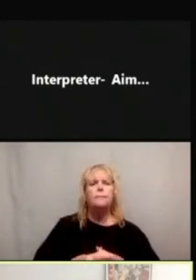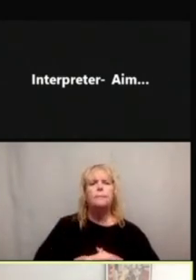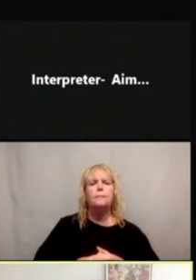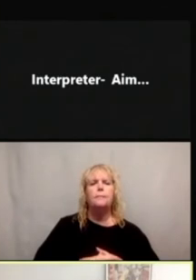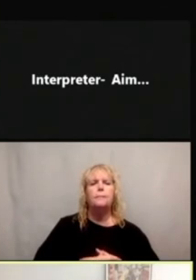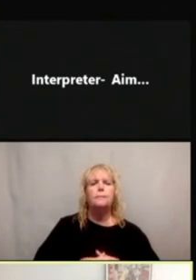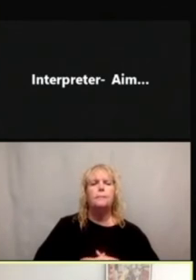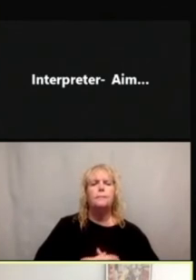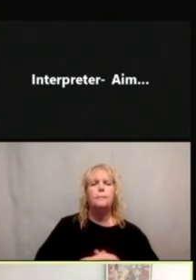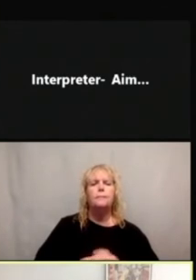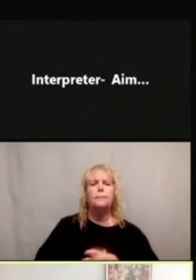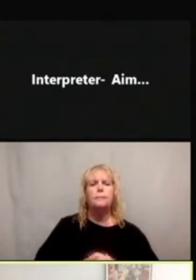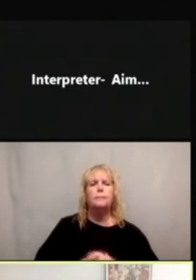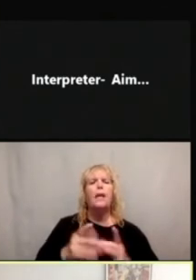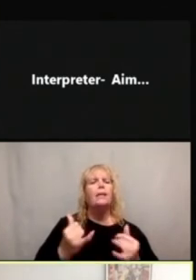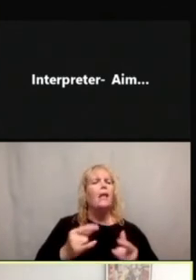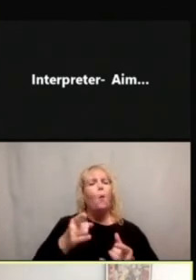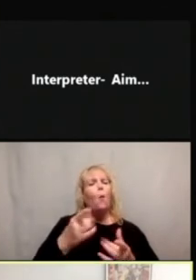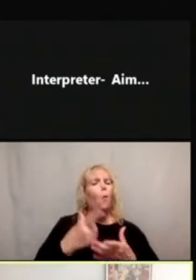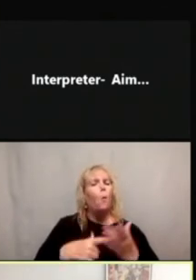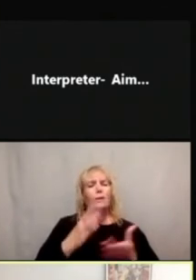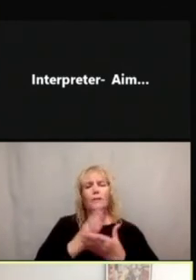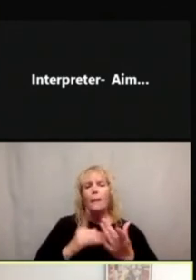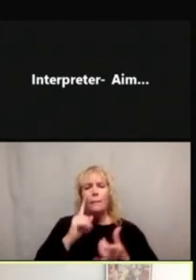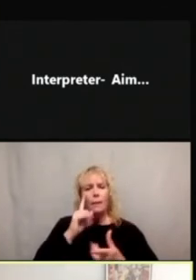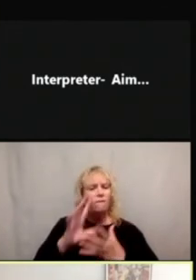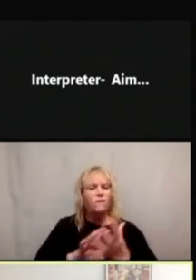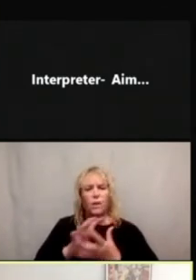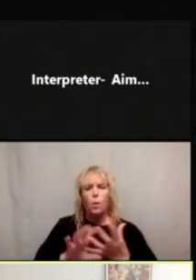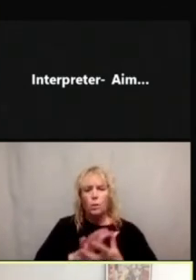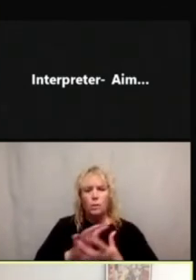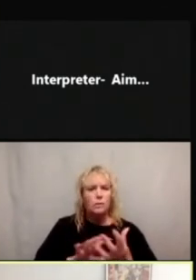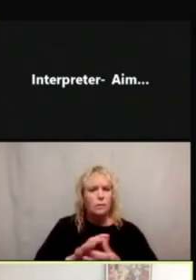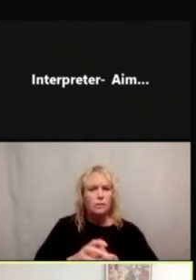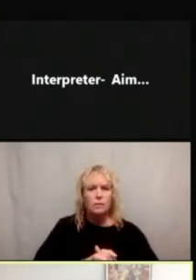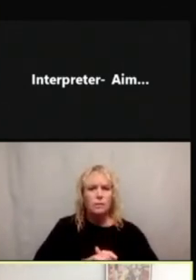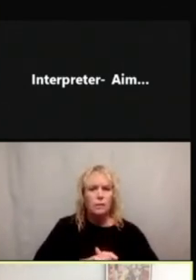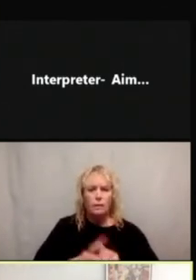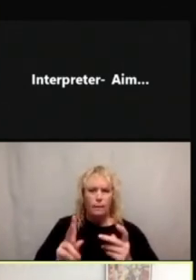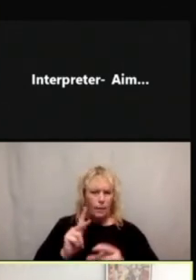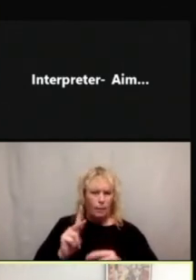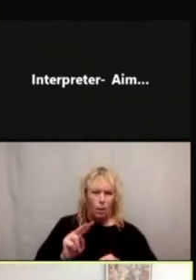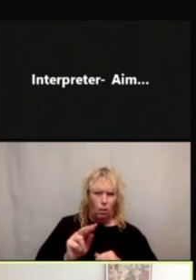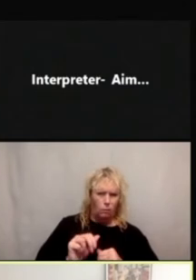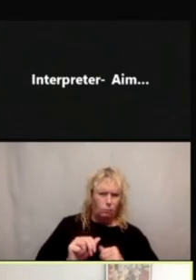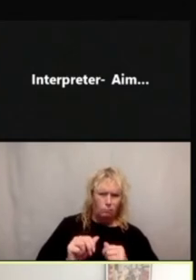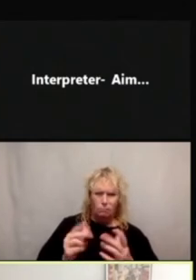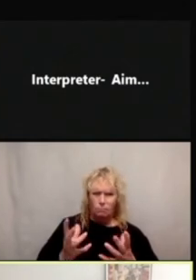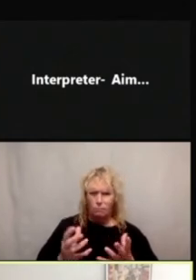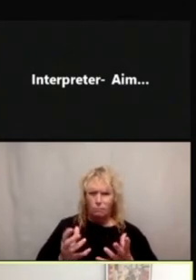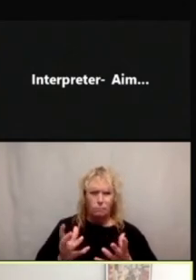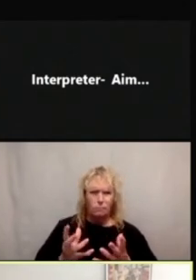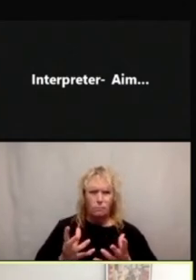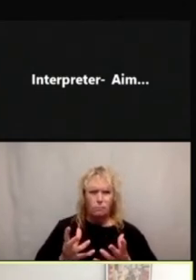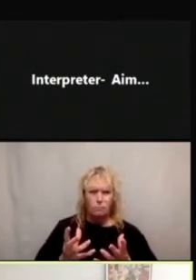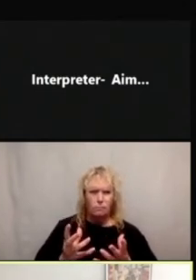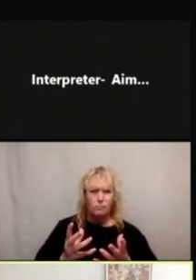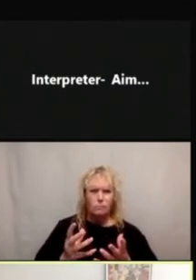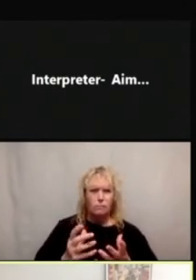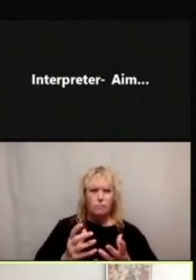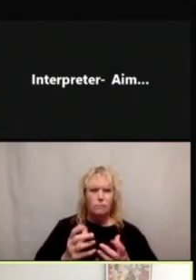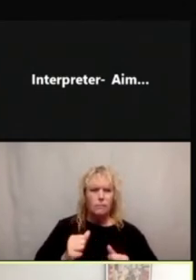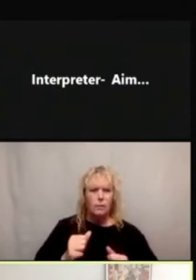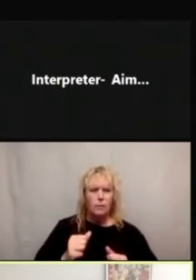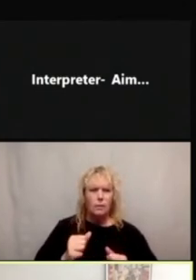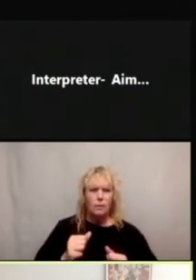So confusing pictograms. These were the ones that people struggled to identify a little bit more, meaning that we got a